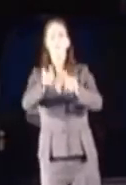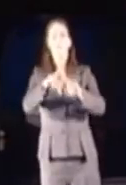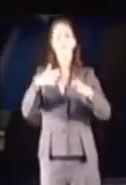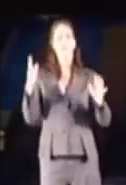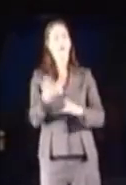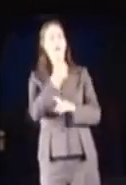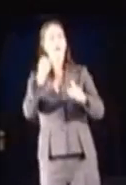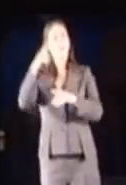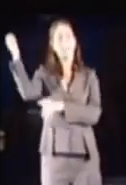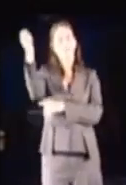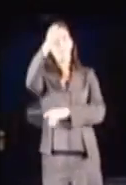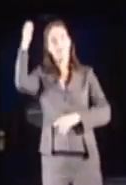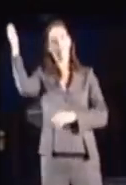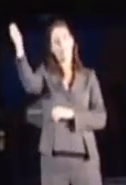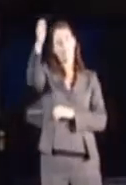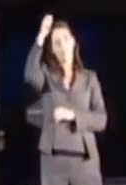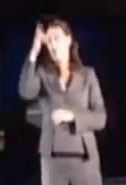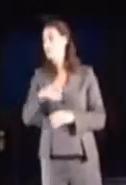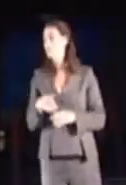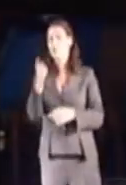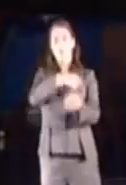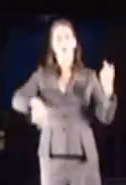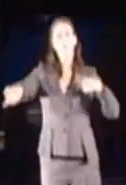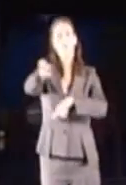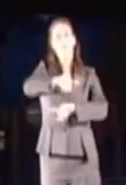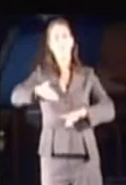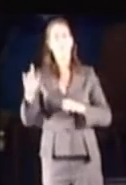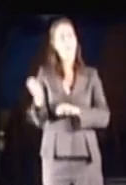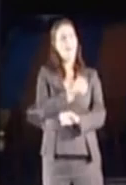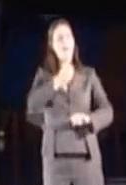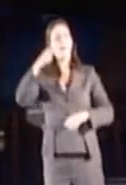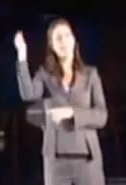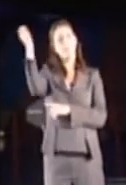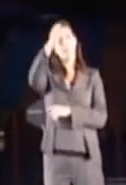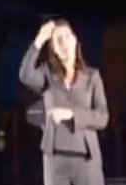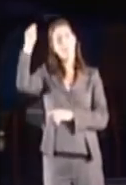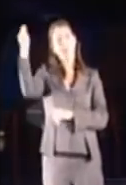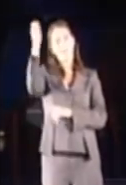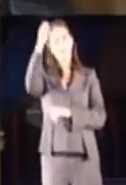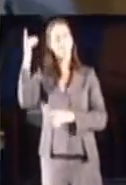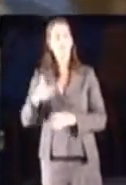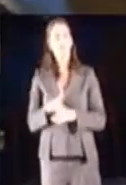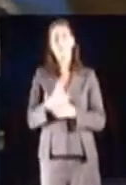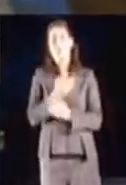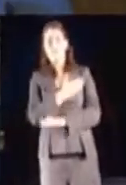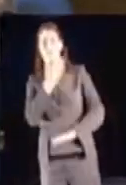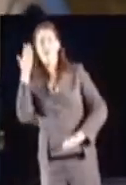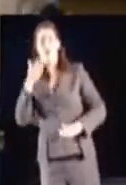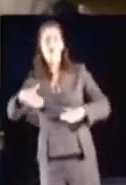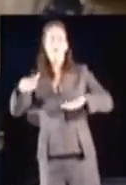We are the champions. We are the champions.